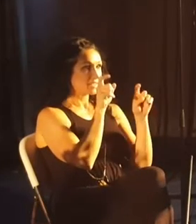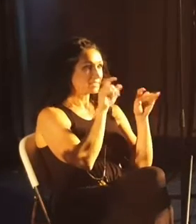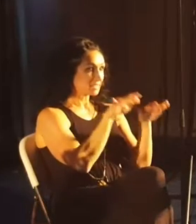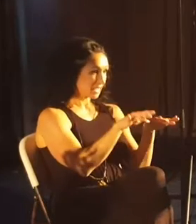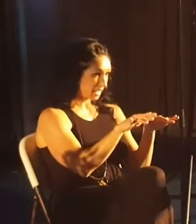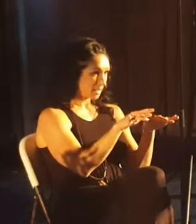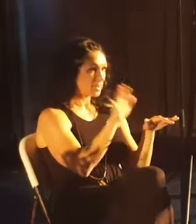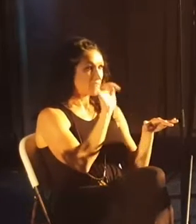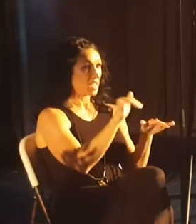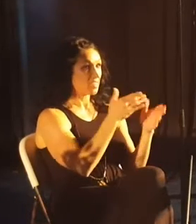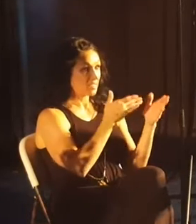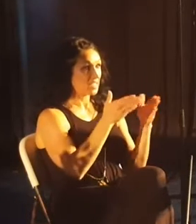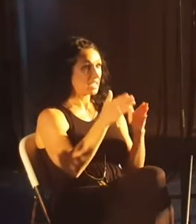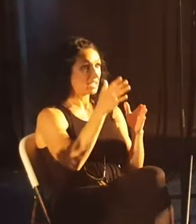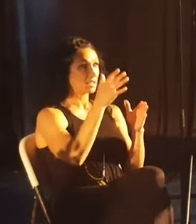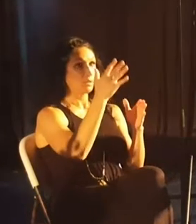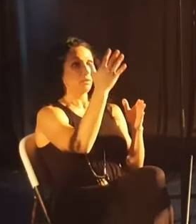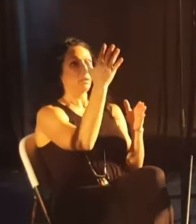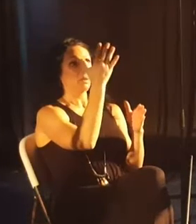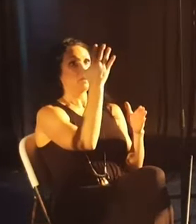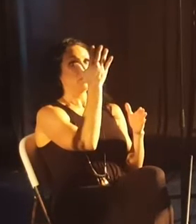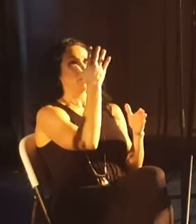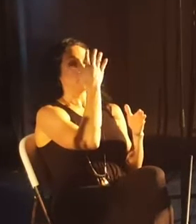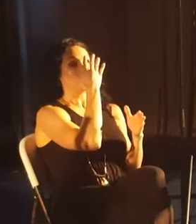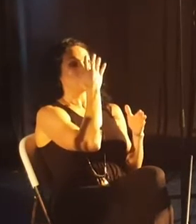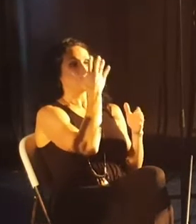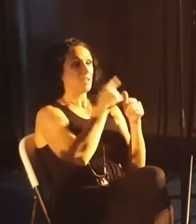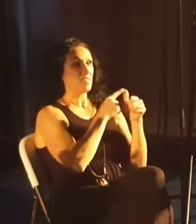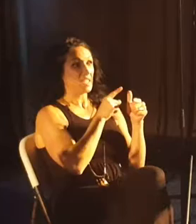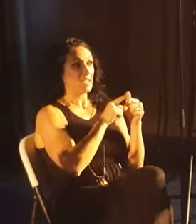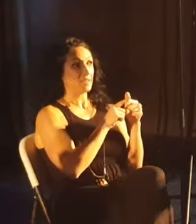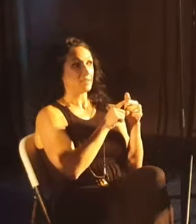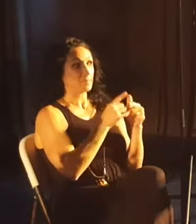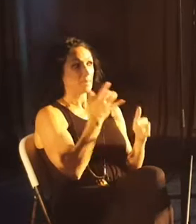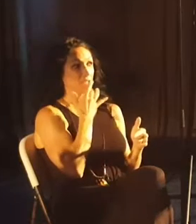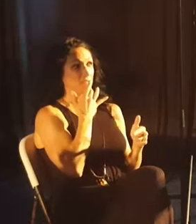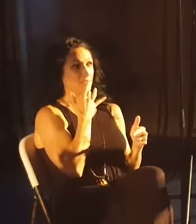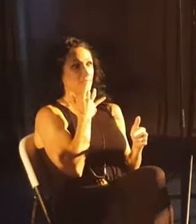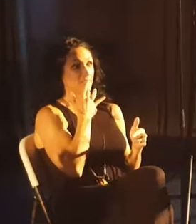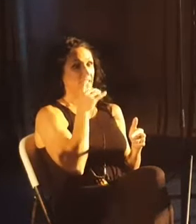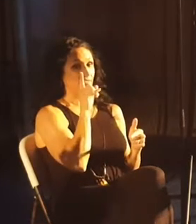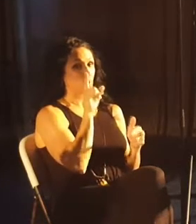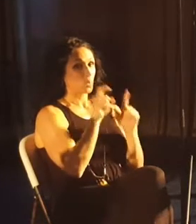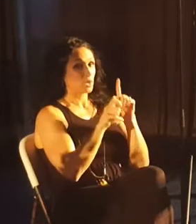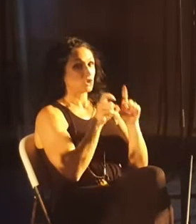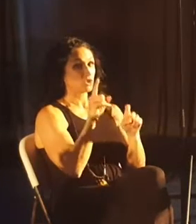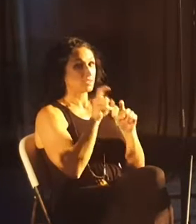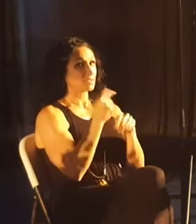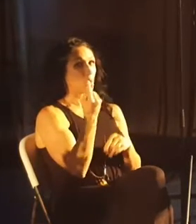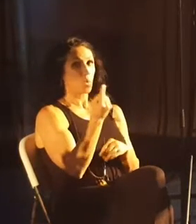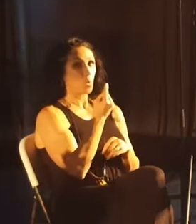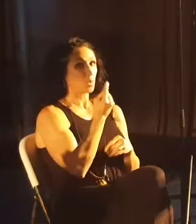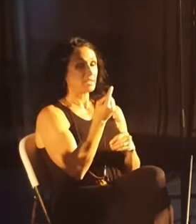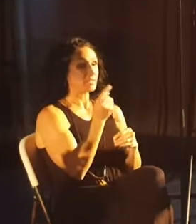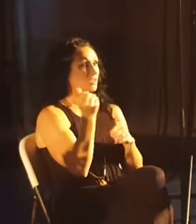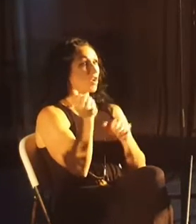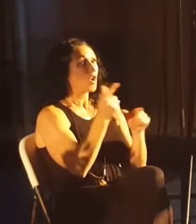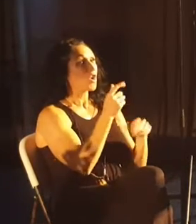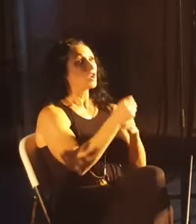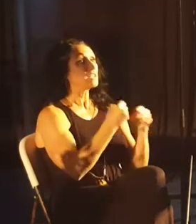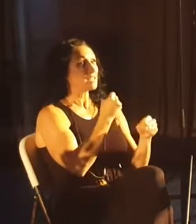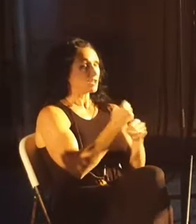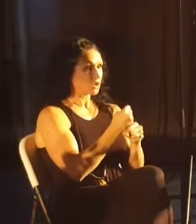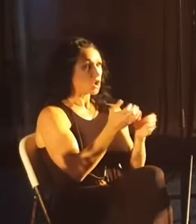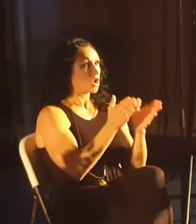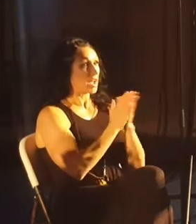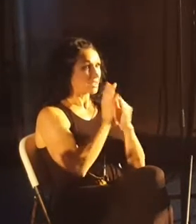to have that thing come down on your face. And then my favorite questions that I get asked all year are asked of me when